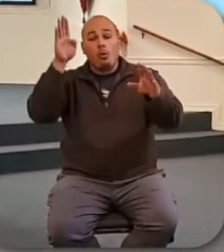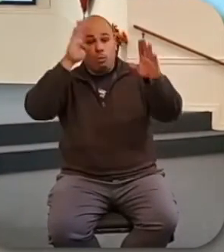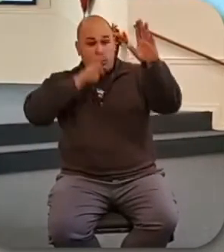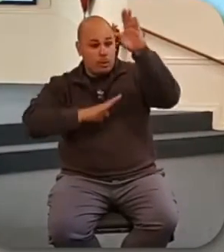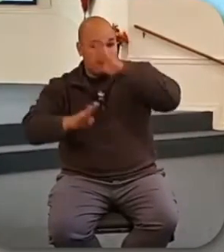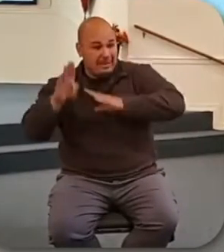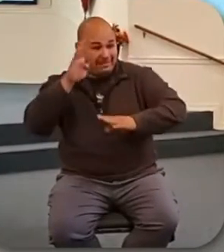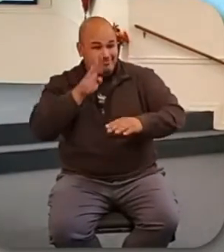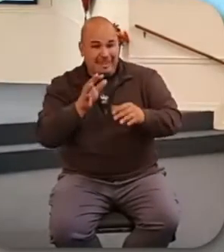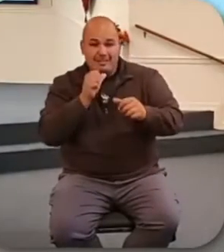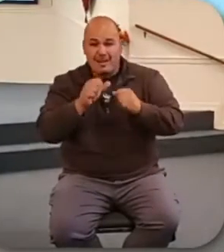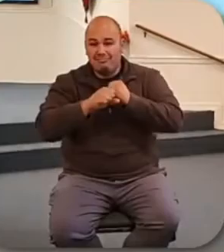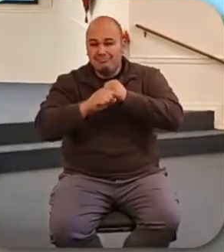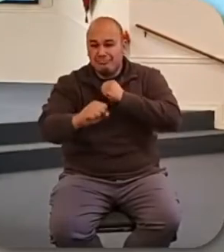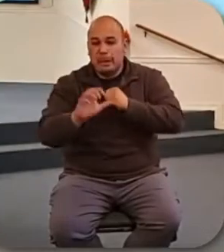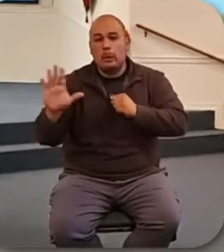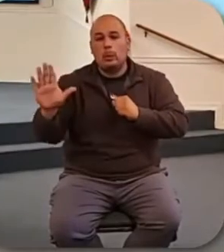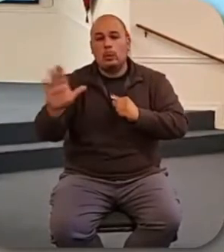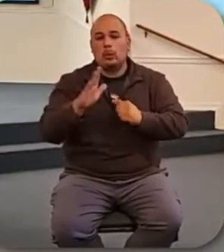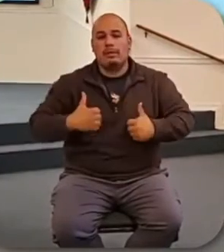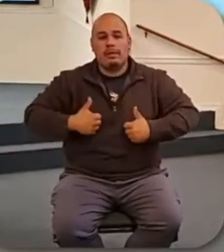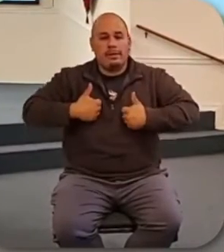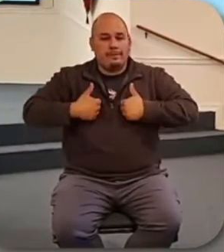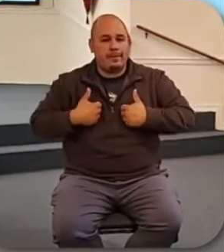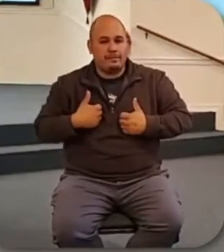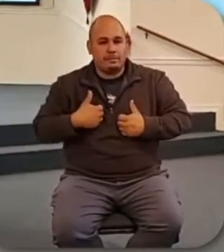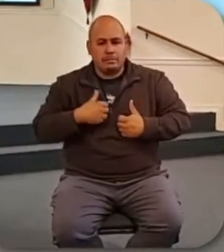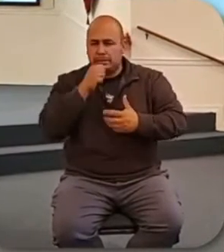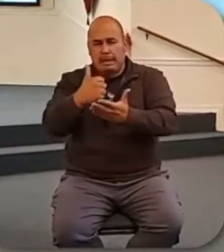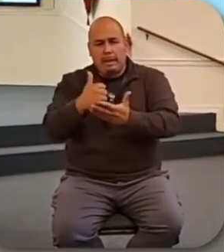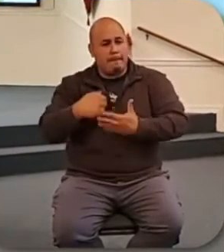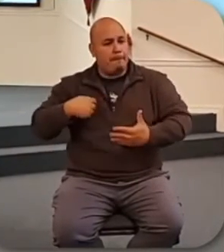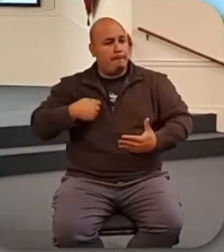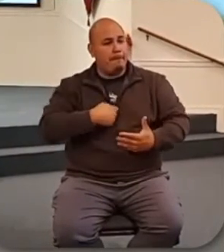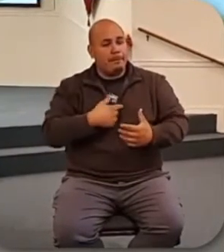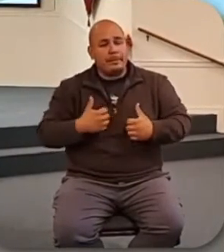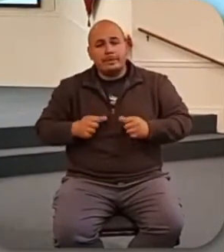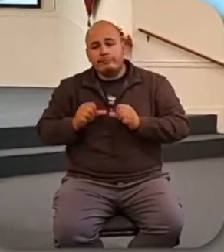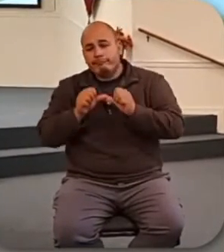worry is just not a good way to live. It doesn't help us live longer or better.